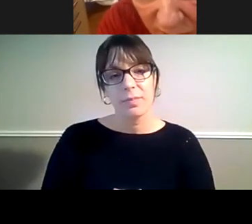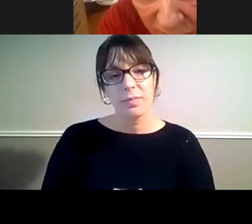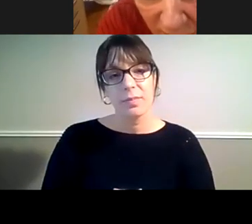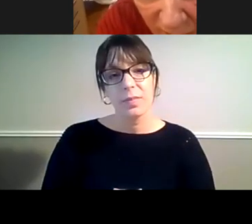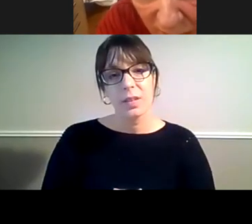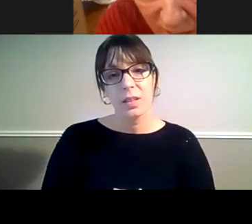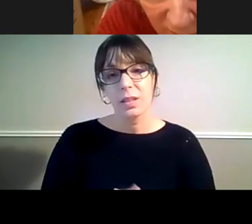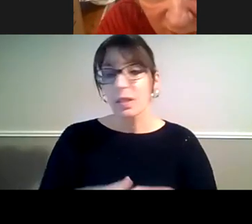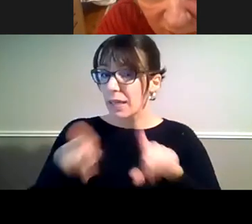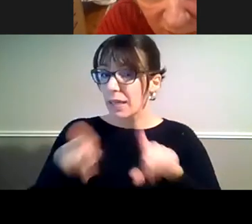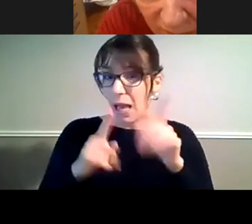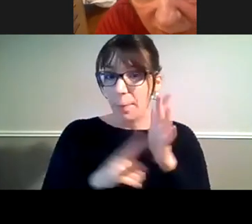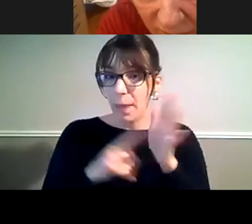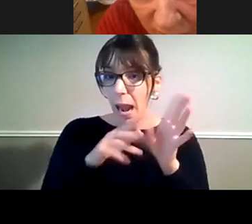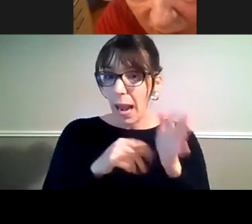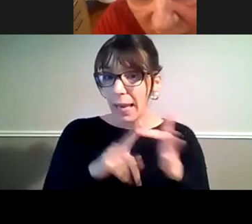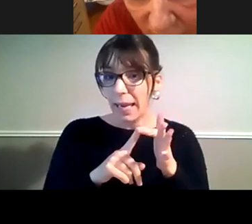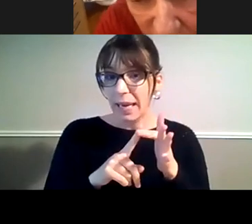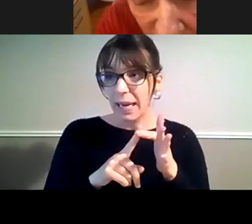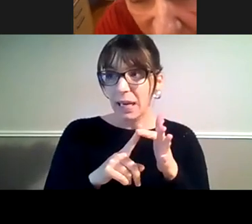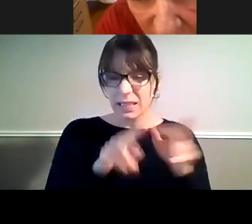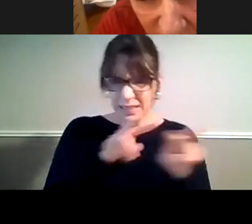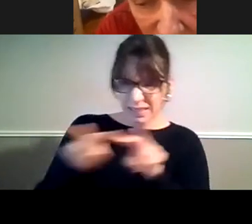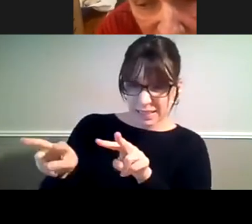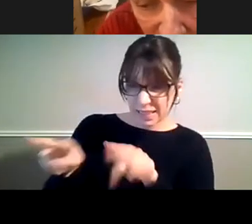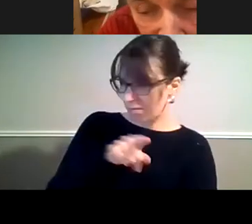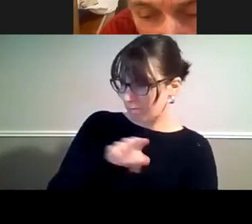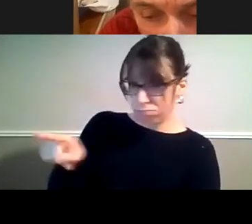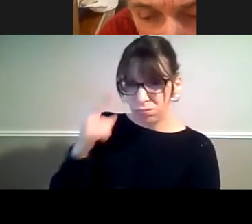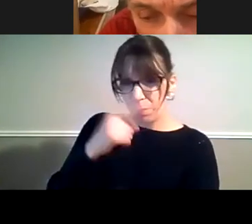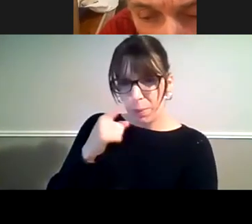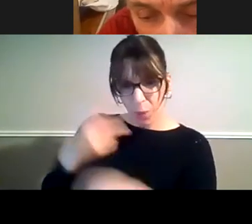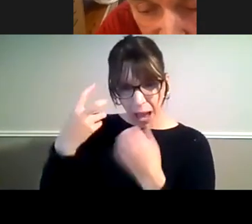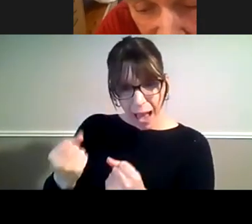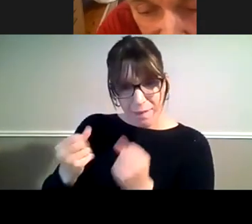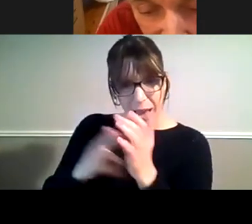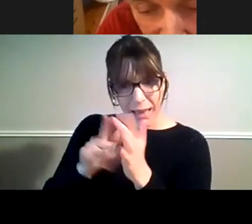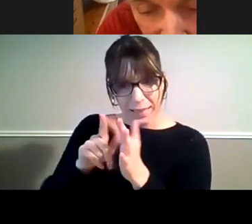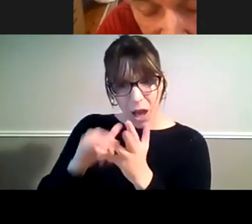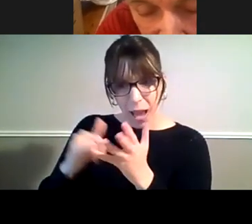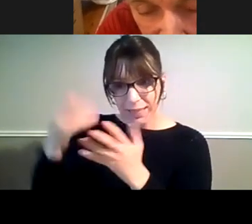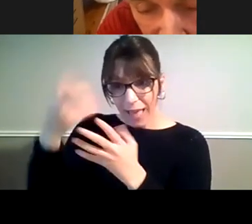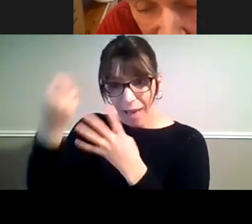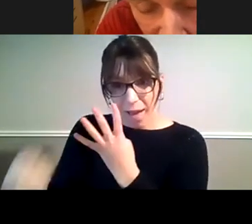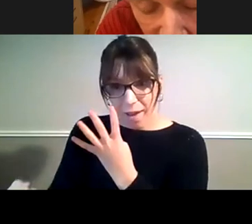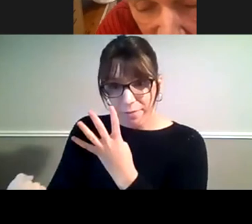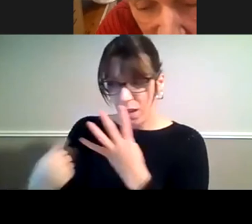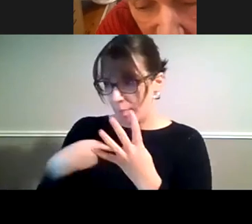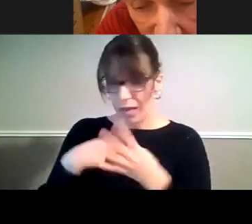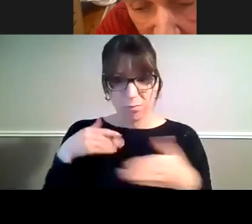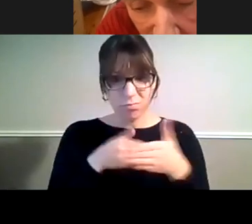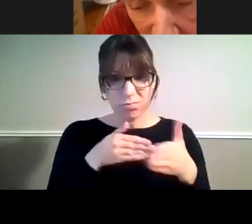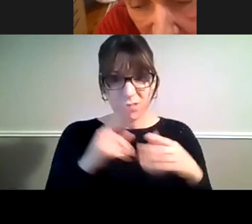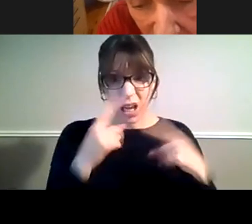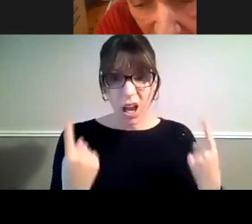Lynn, you see what other people get on NDIS and what we can't achieve. we can't go out to lots of things